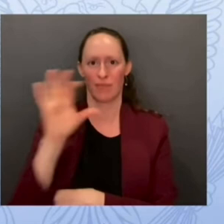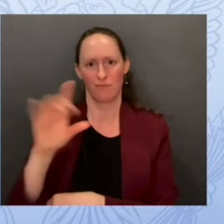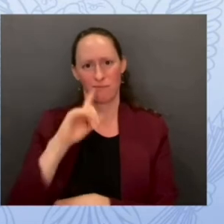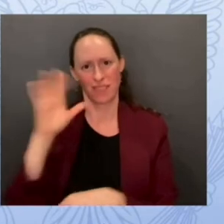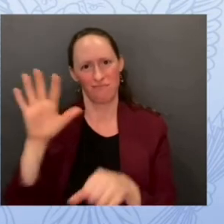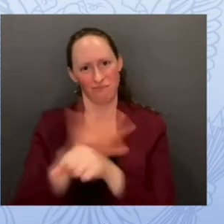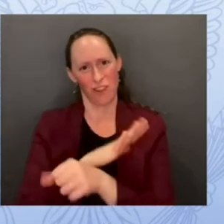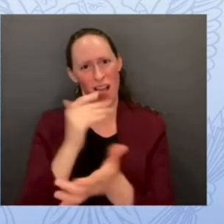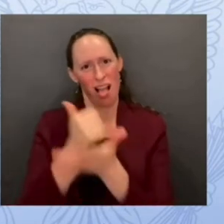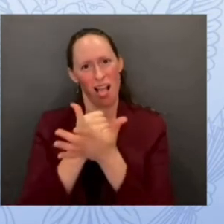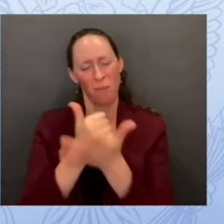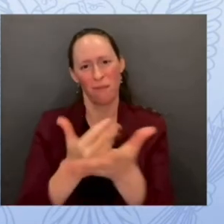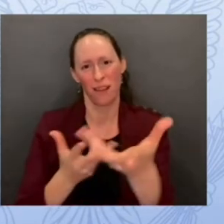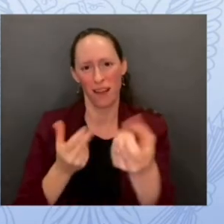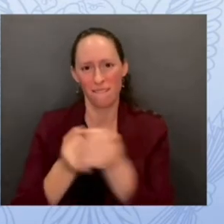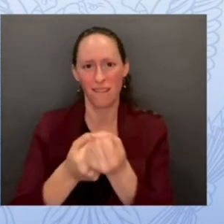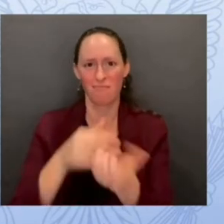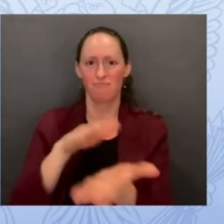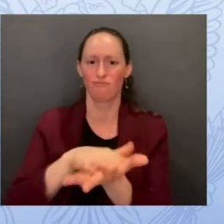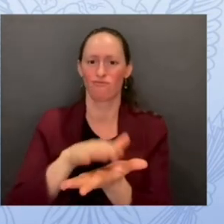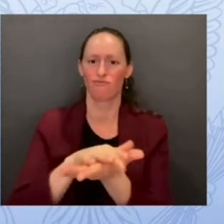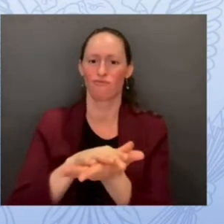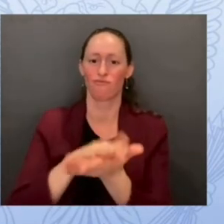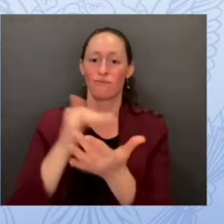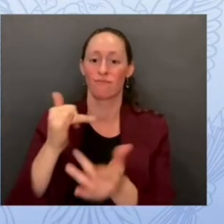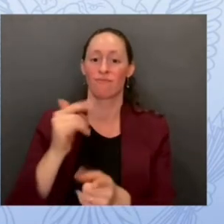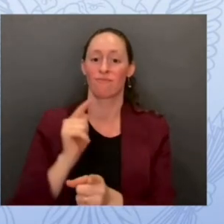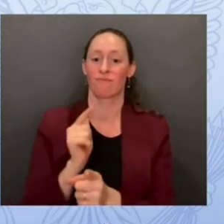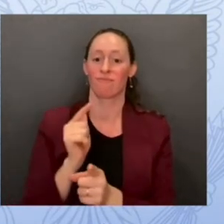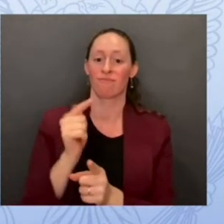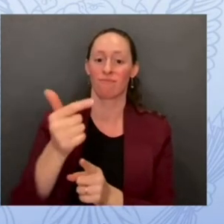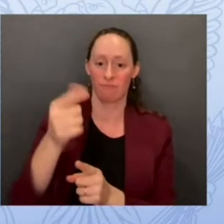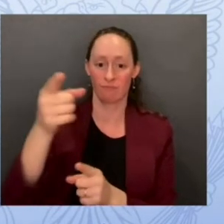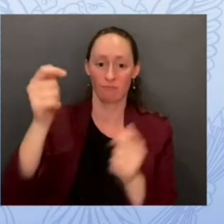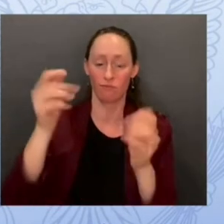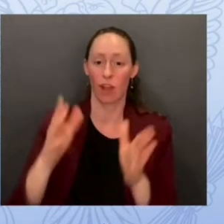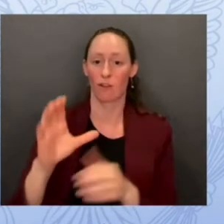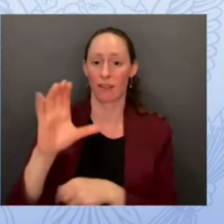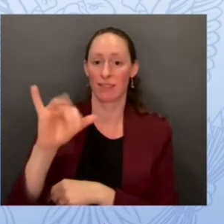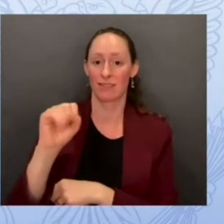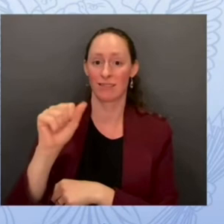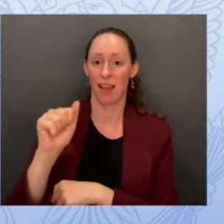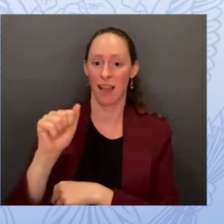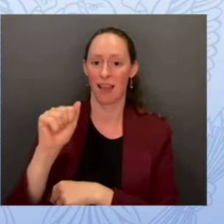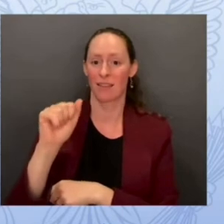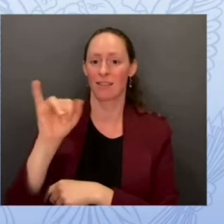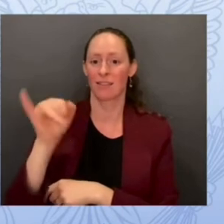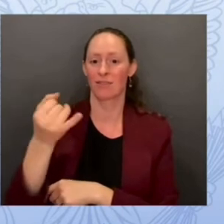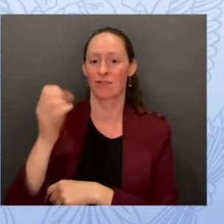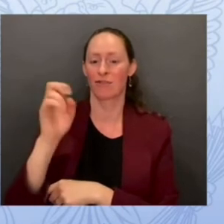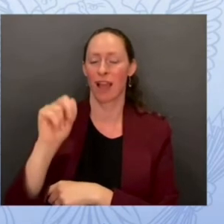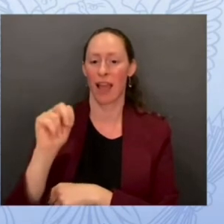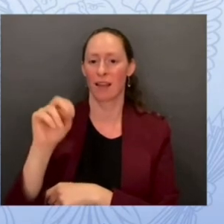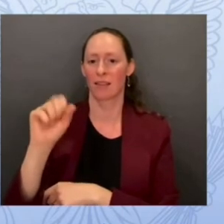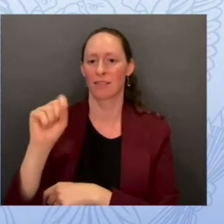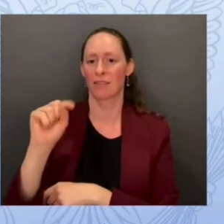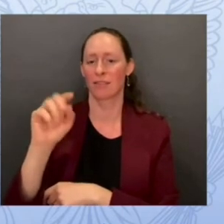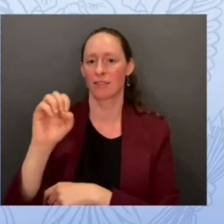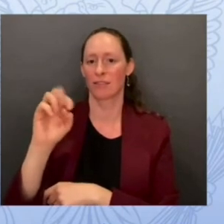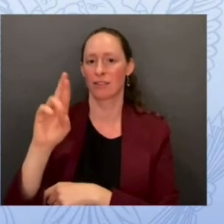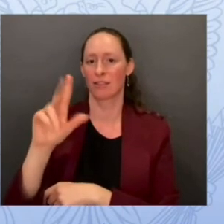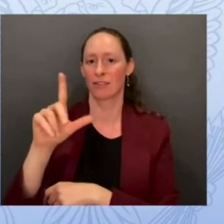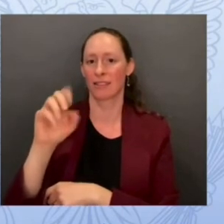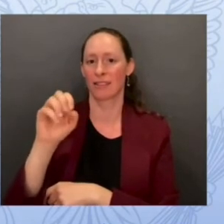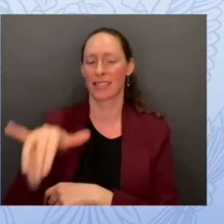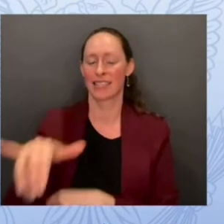it to again to the director of cisa jenny sterling great thanks so much ann you know i know most people in this room probably know